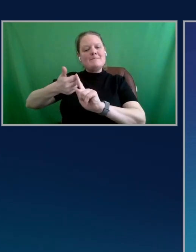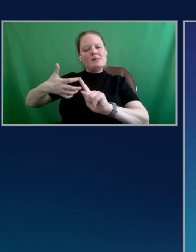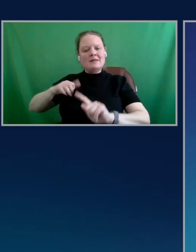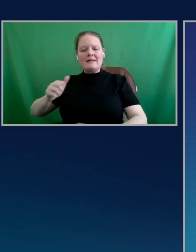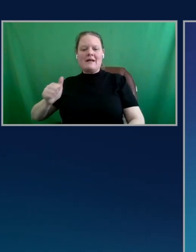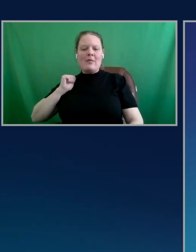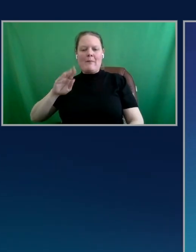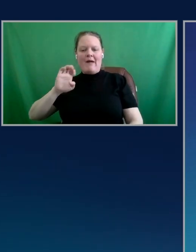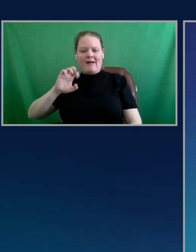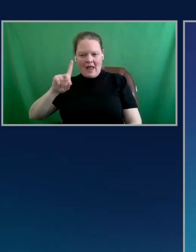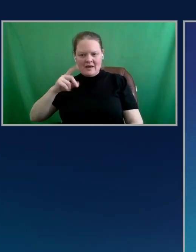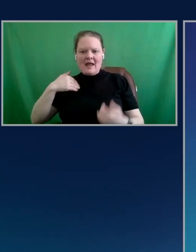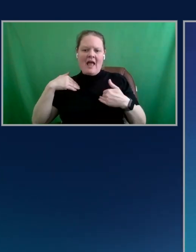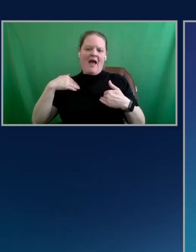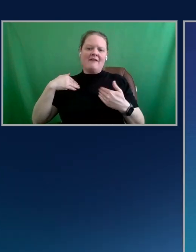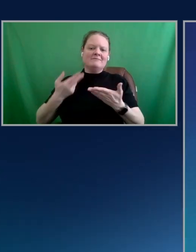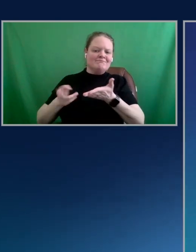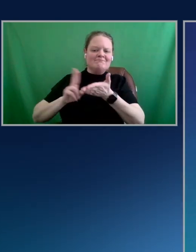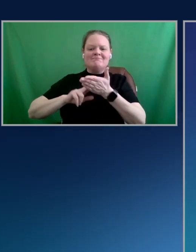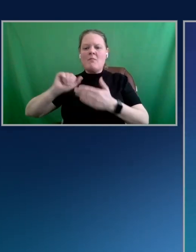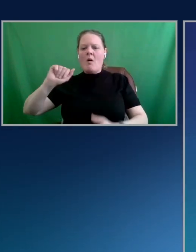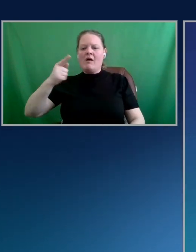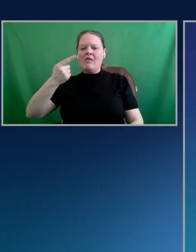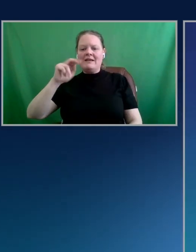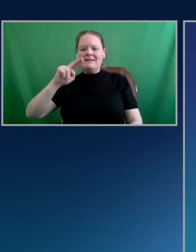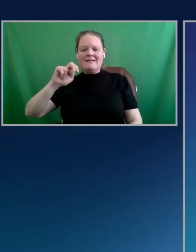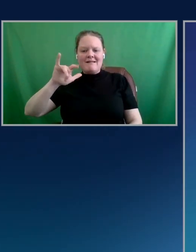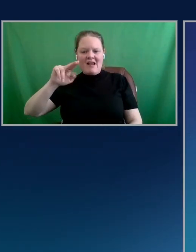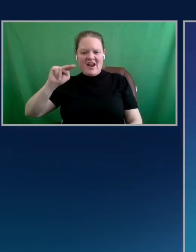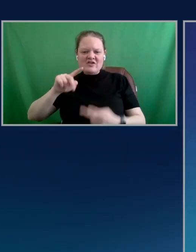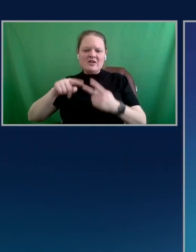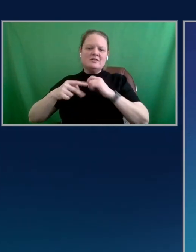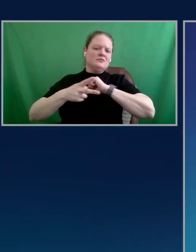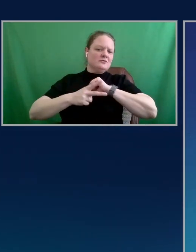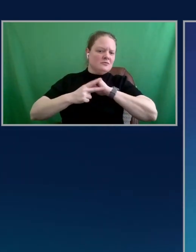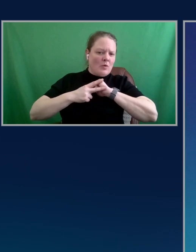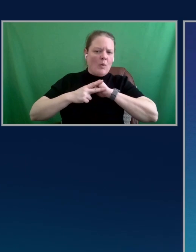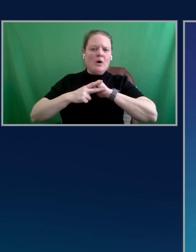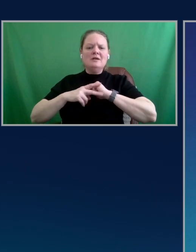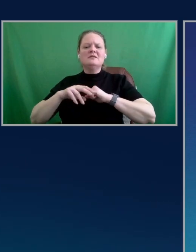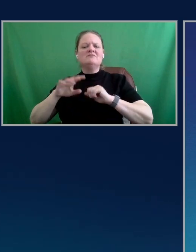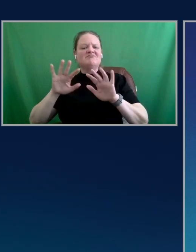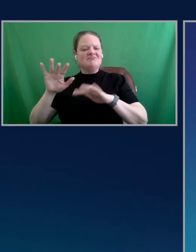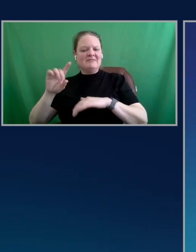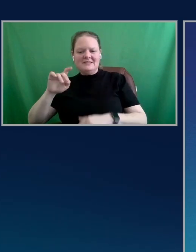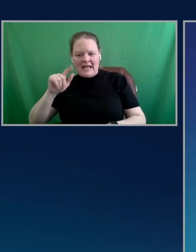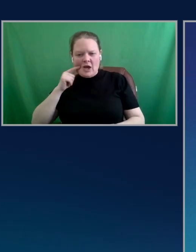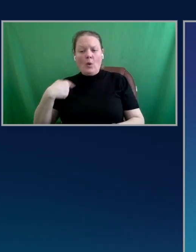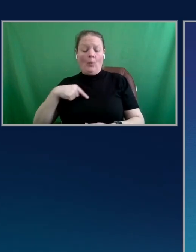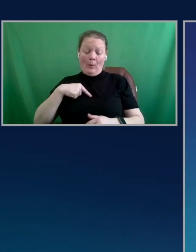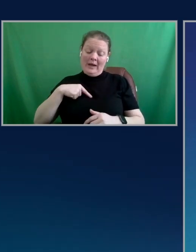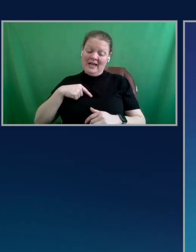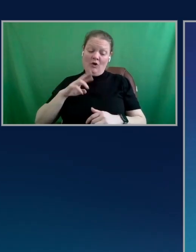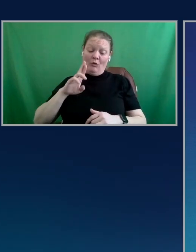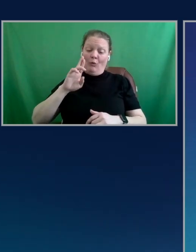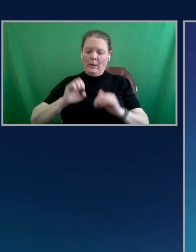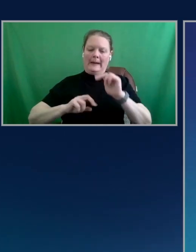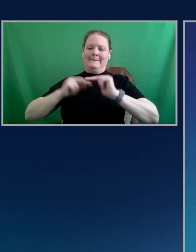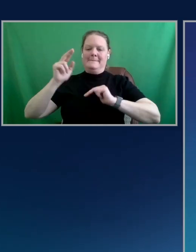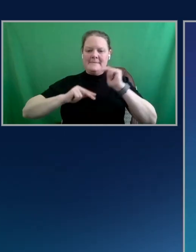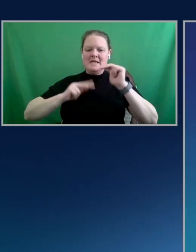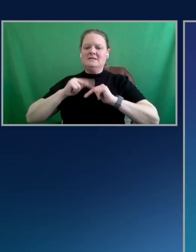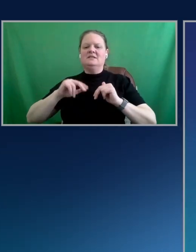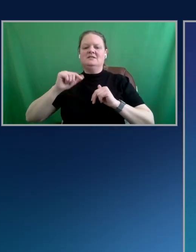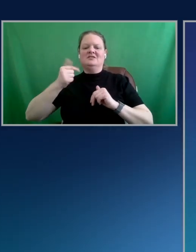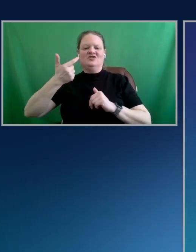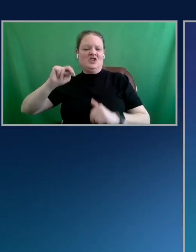that all in a familiar environment for those front-end and full-stack developers. So we rebuilt Amplify this year, Amplify Gen 2, and